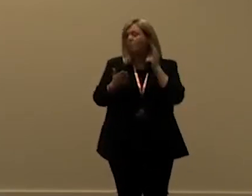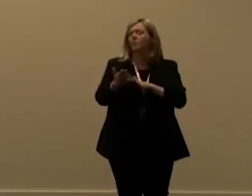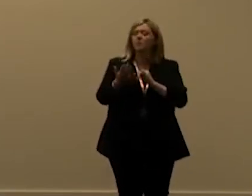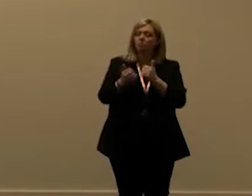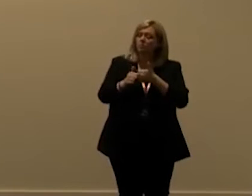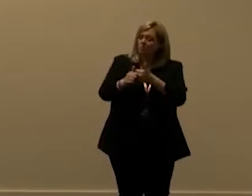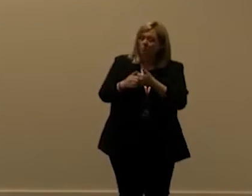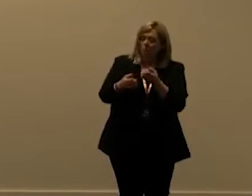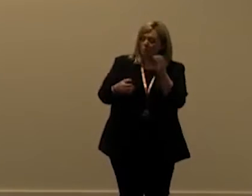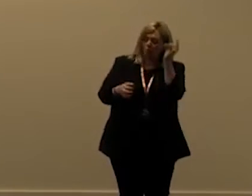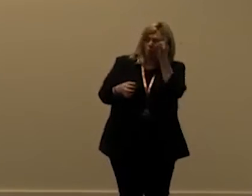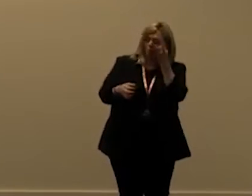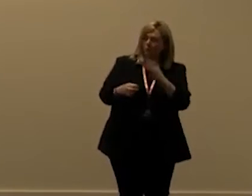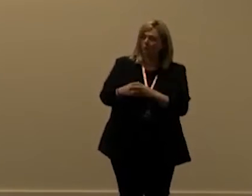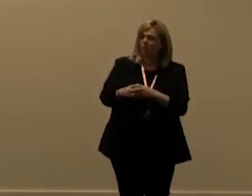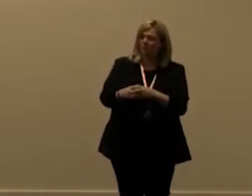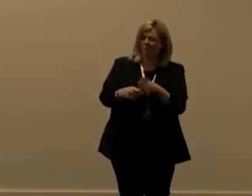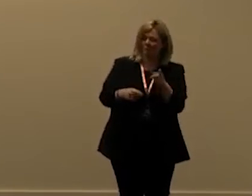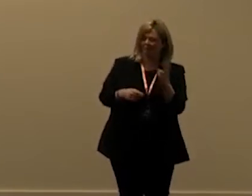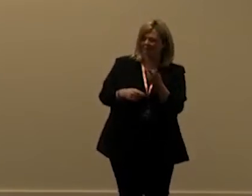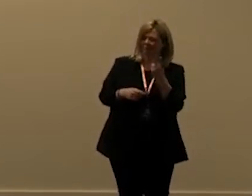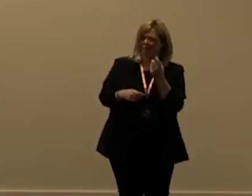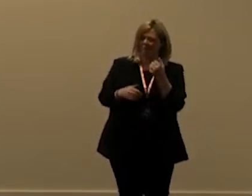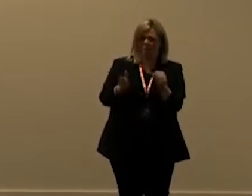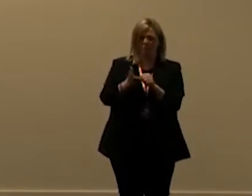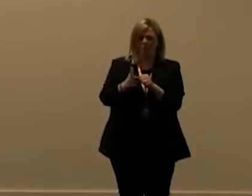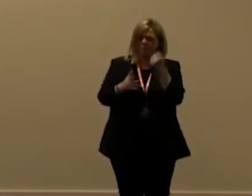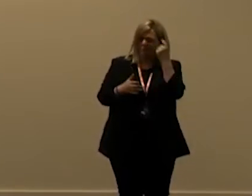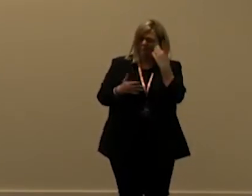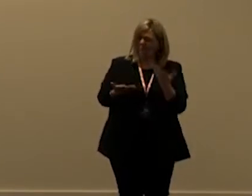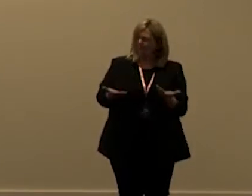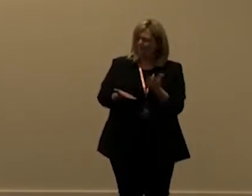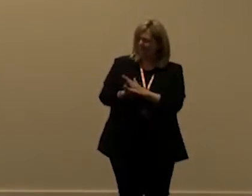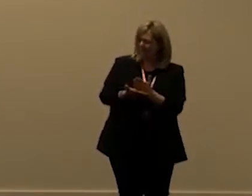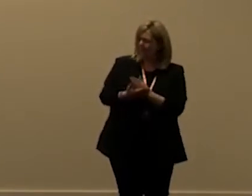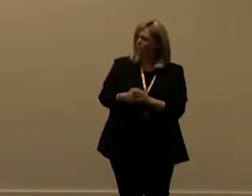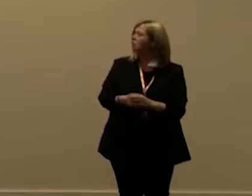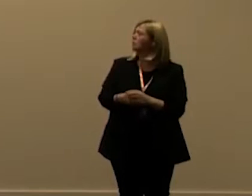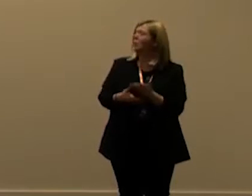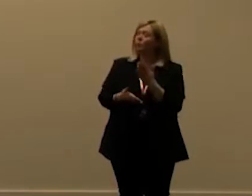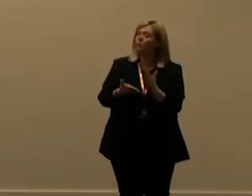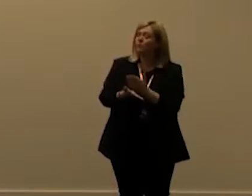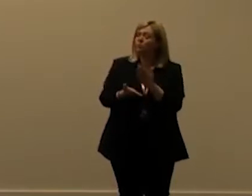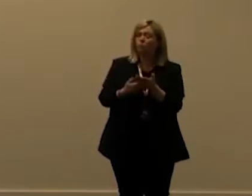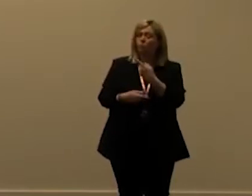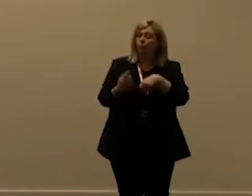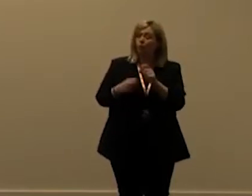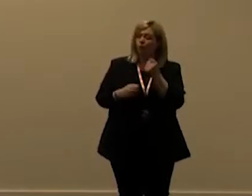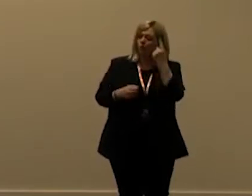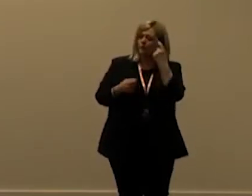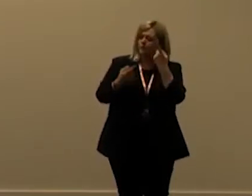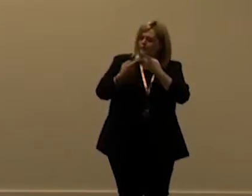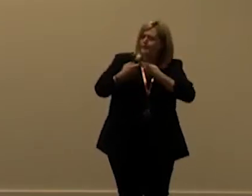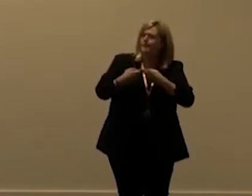support has had problems understanding the difference between these two things so that's the first thing i want to make sure that everybody understands